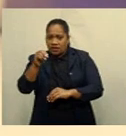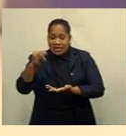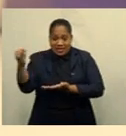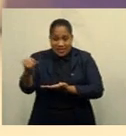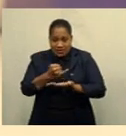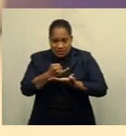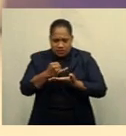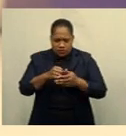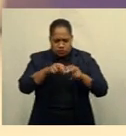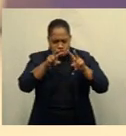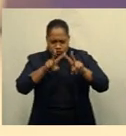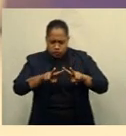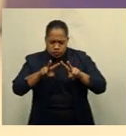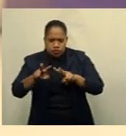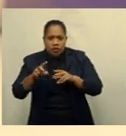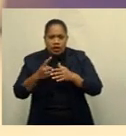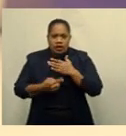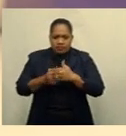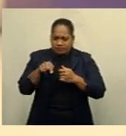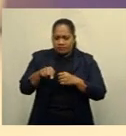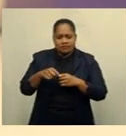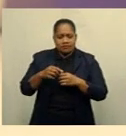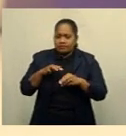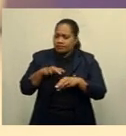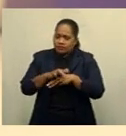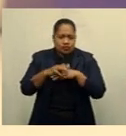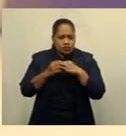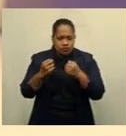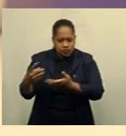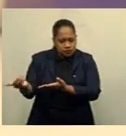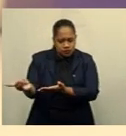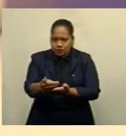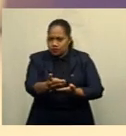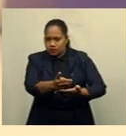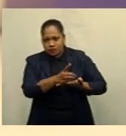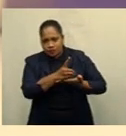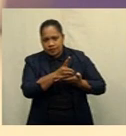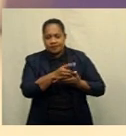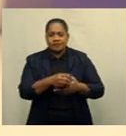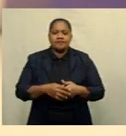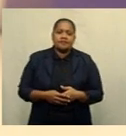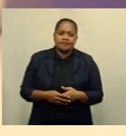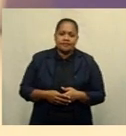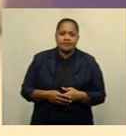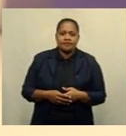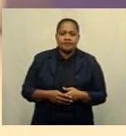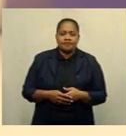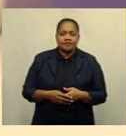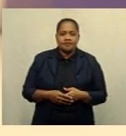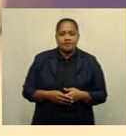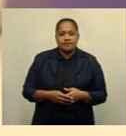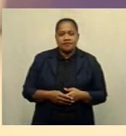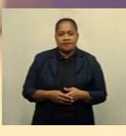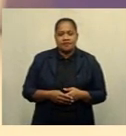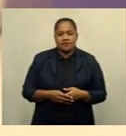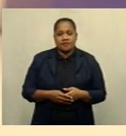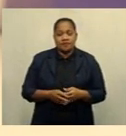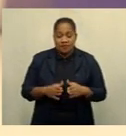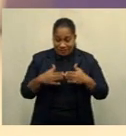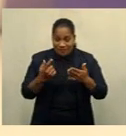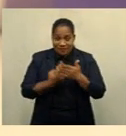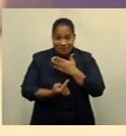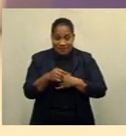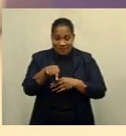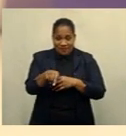dollar positions following months of strong data and a hawkish shift in tone from the Federal Reserve. It's worth